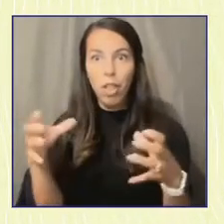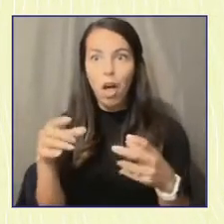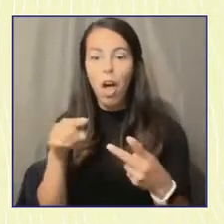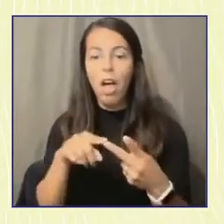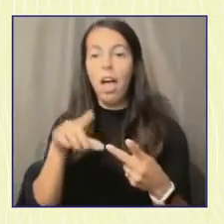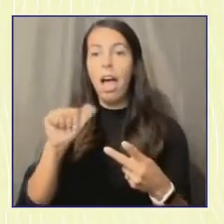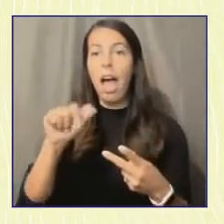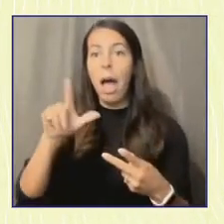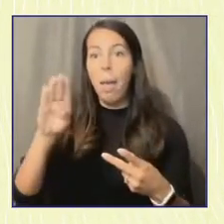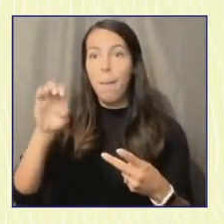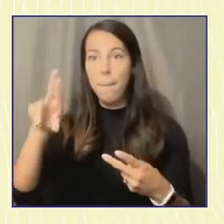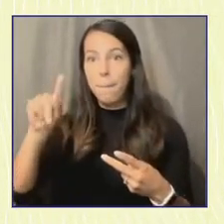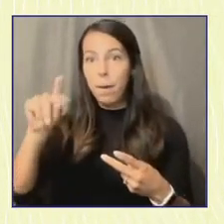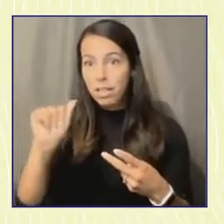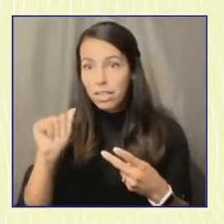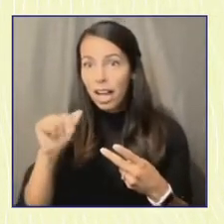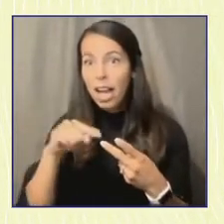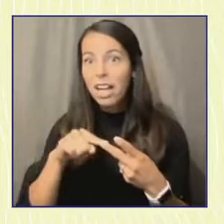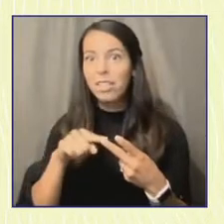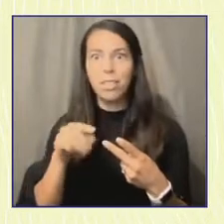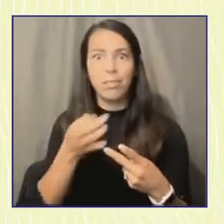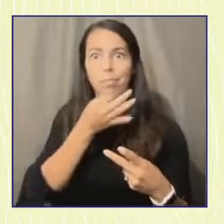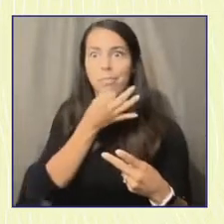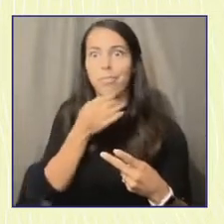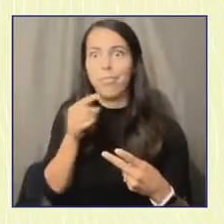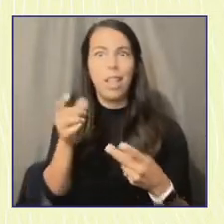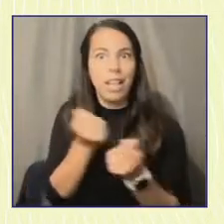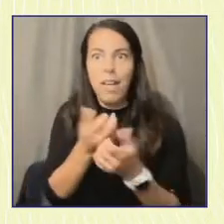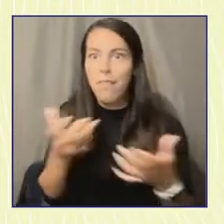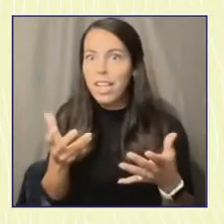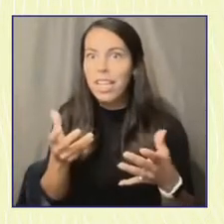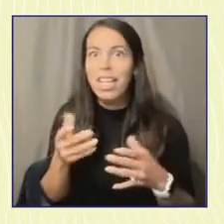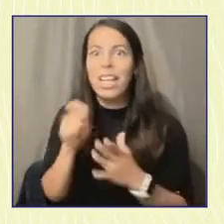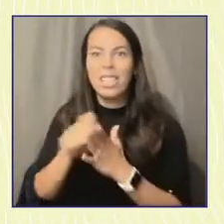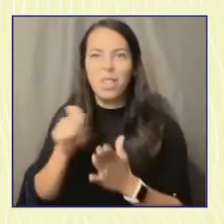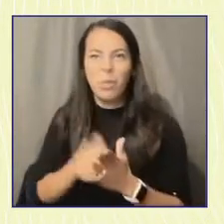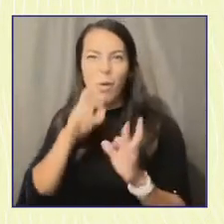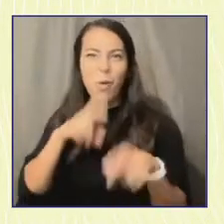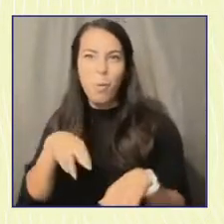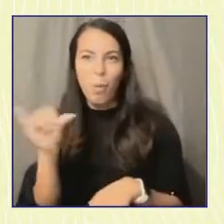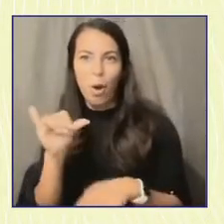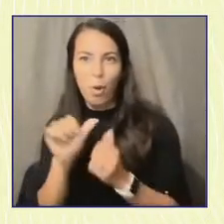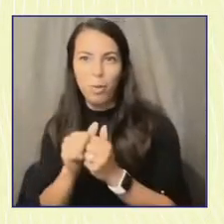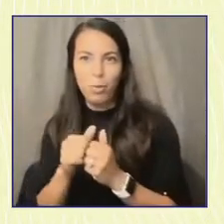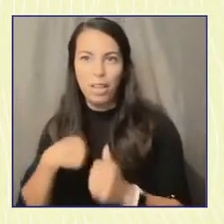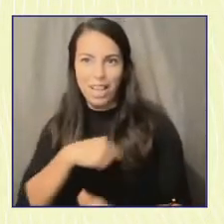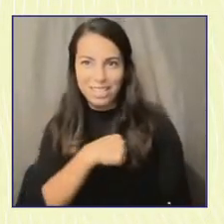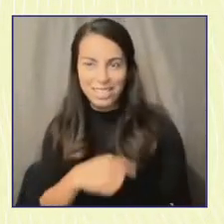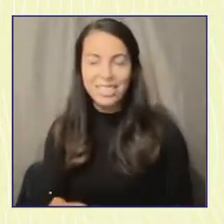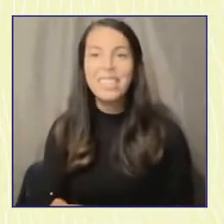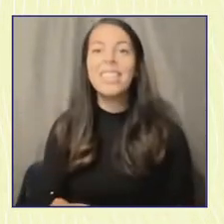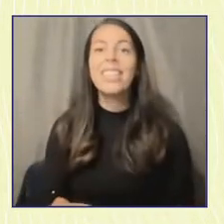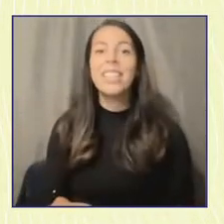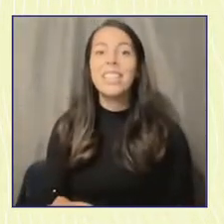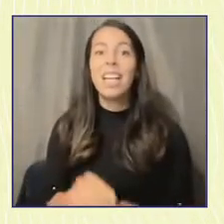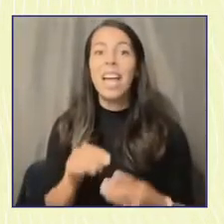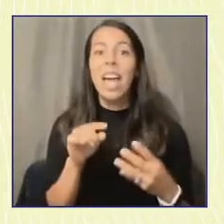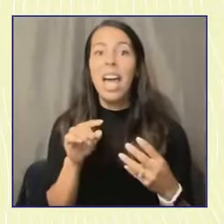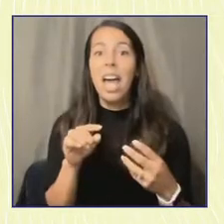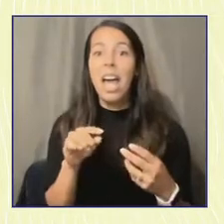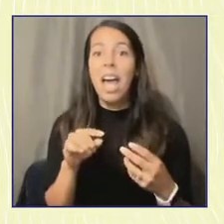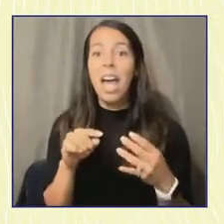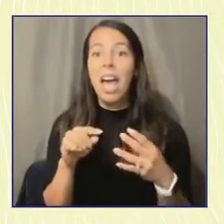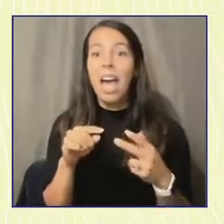Medina, who masterminded all of this and co-authored the report with us, as well as our amazing event planners at